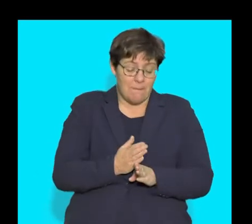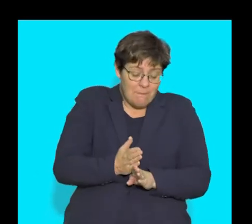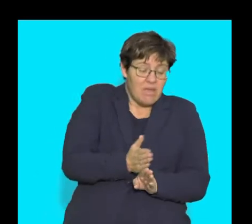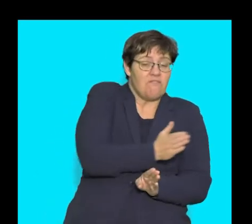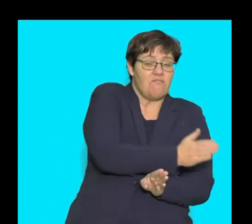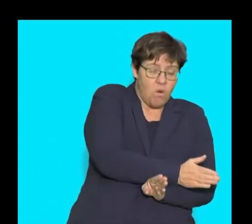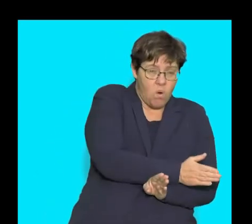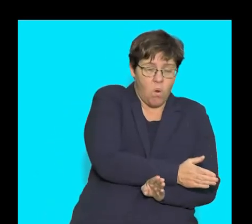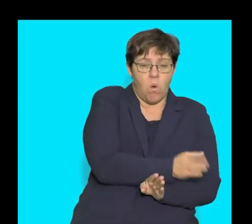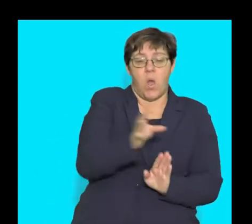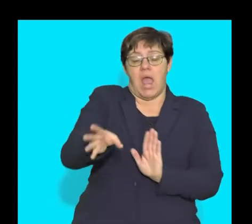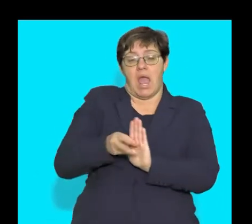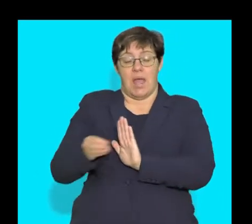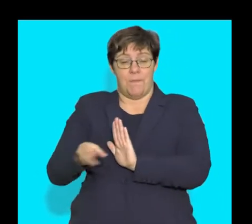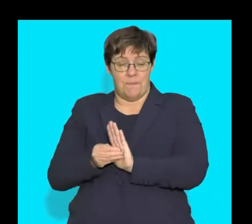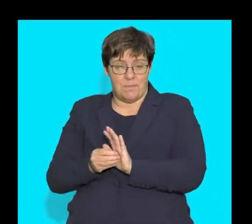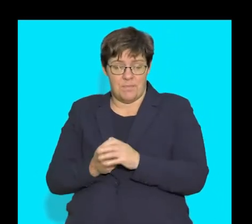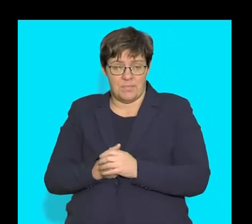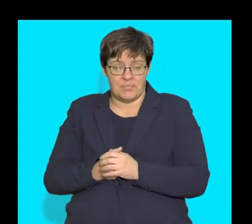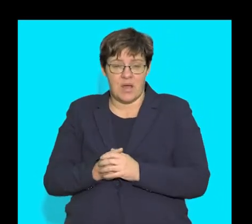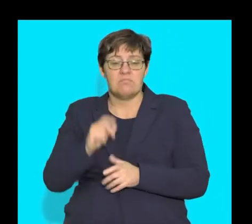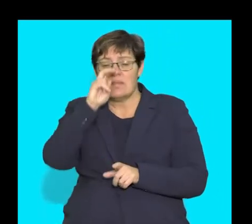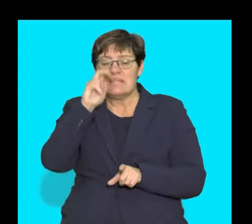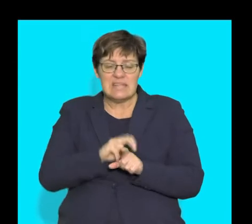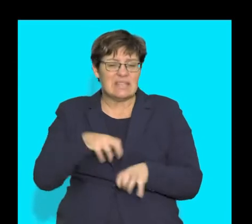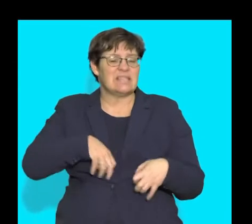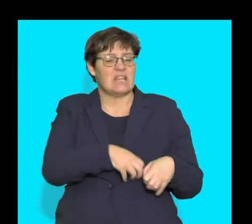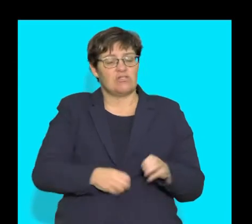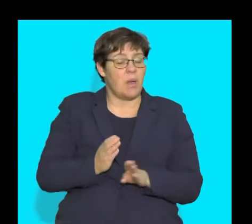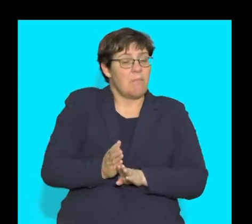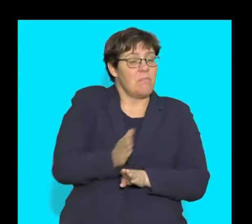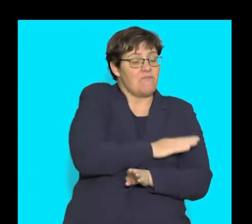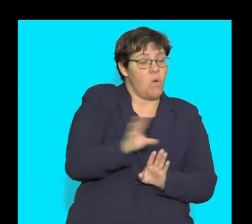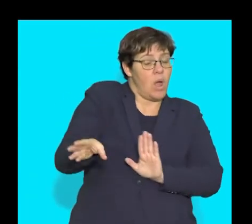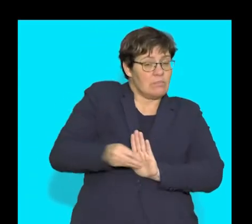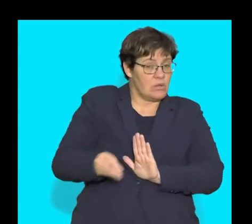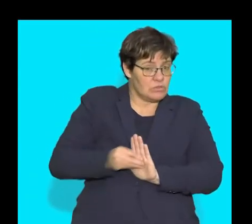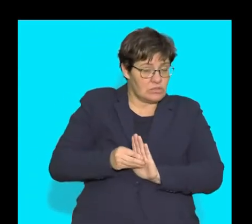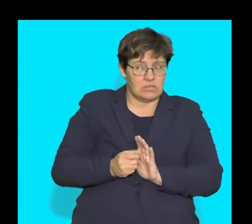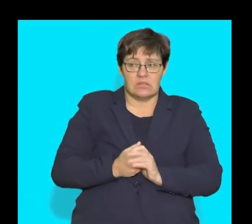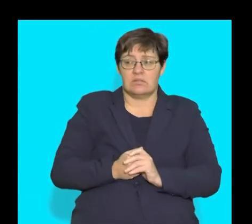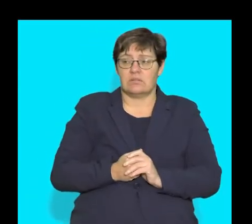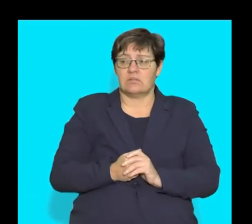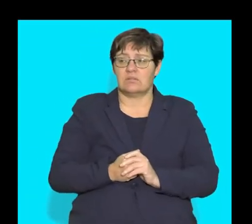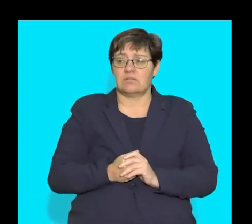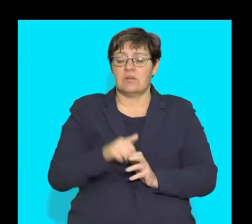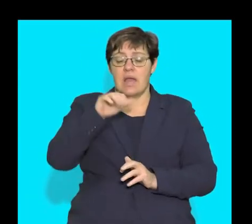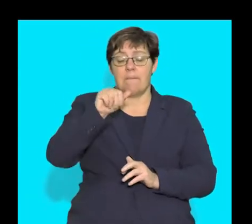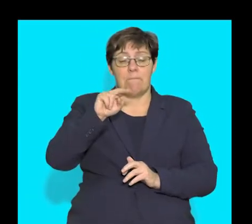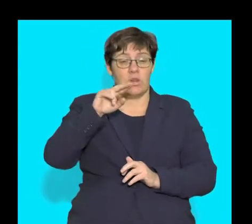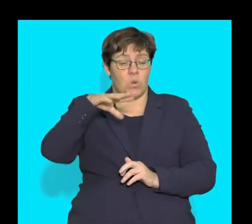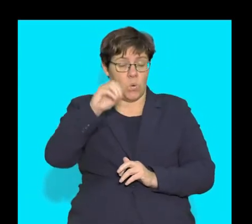before absorption. So what is it that needs to be digested before absorption? Guys,